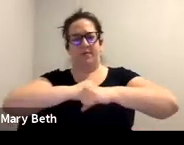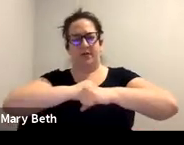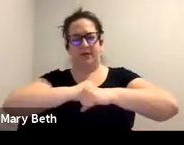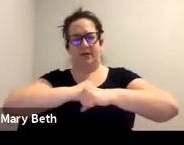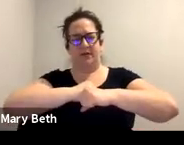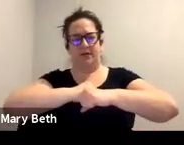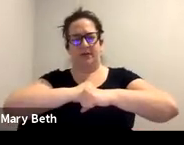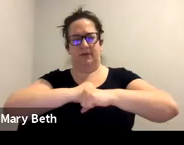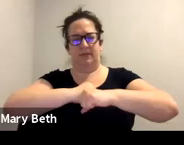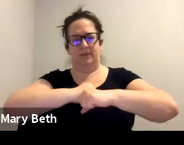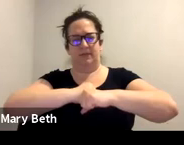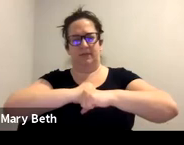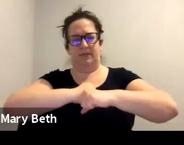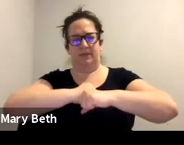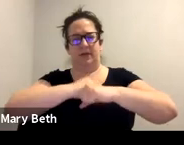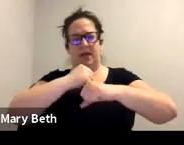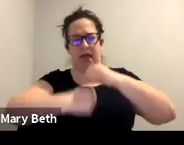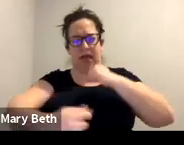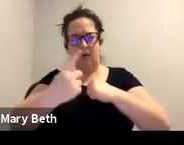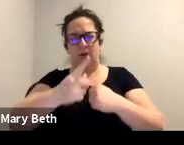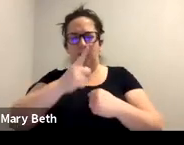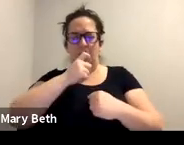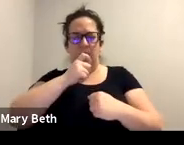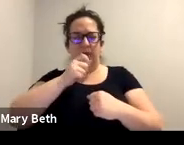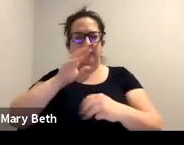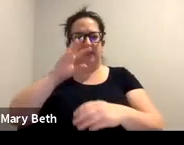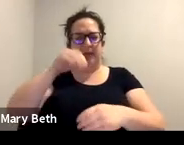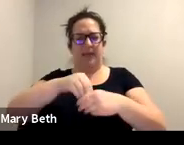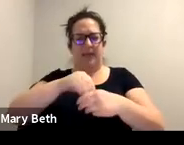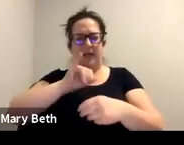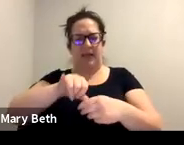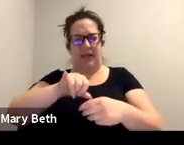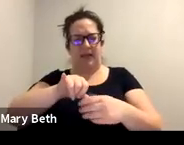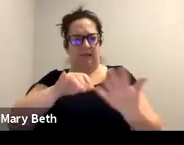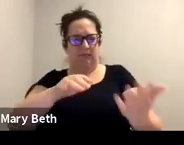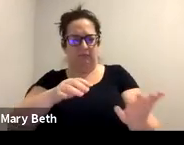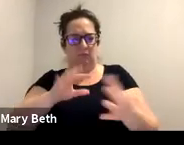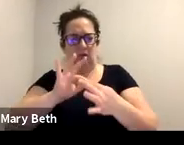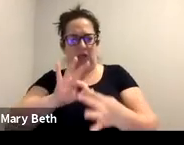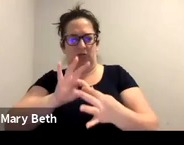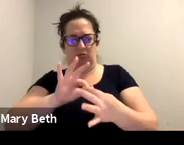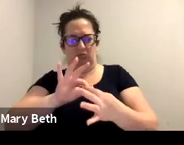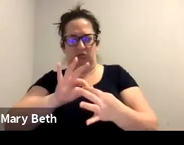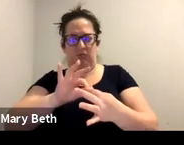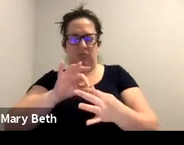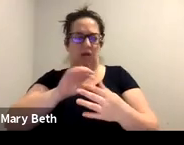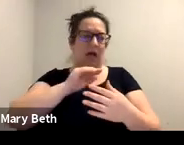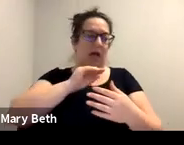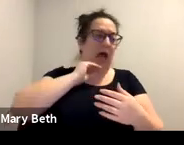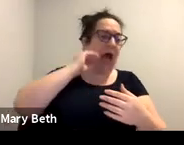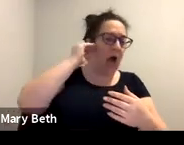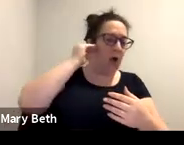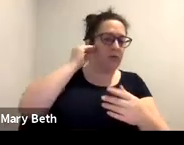within a relationship, within a family relationship or within a household relationship or a dating relationship.